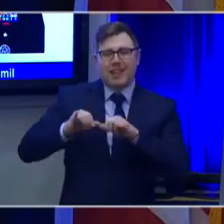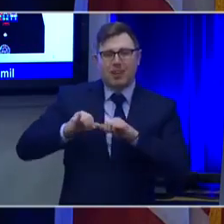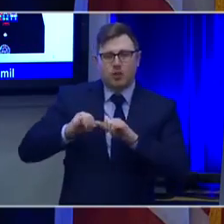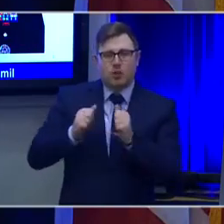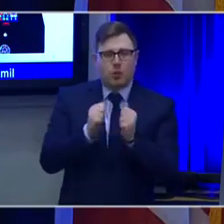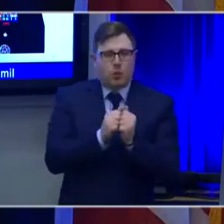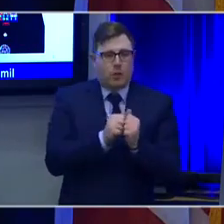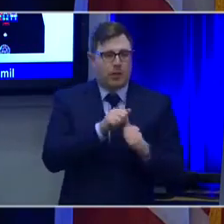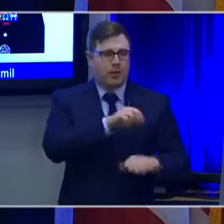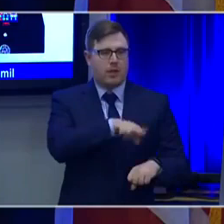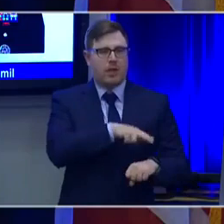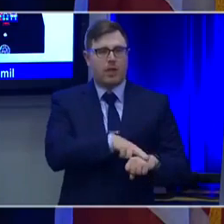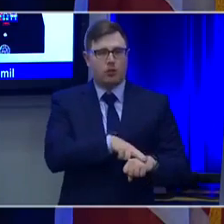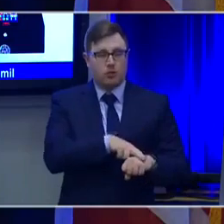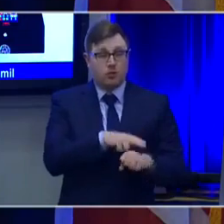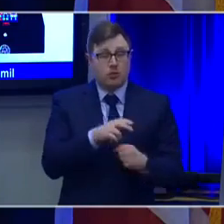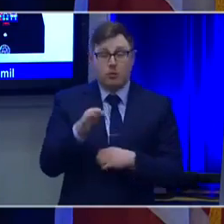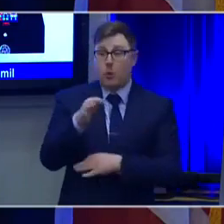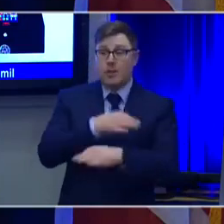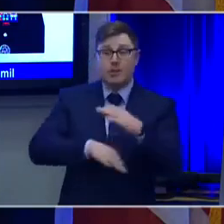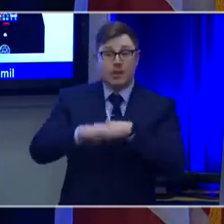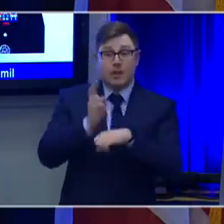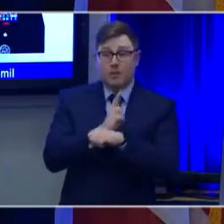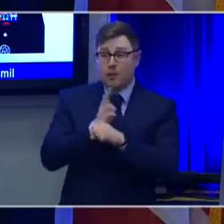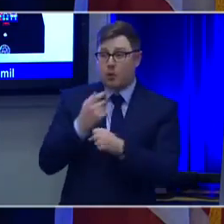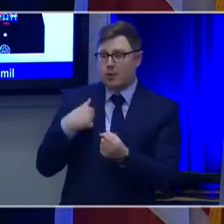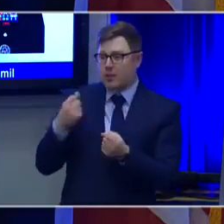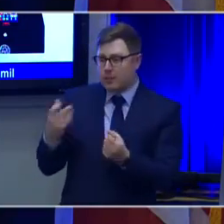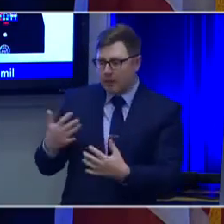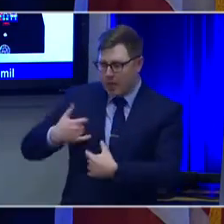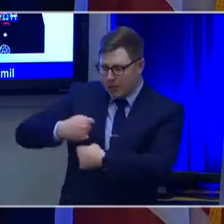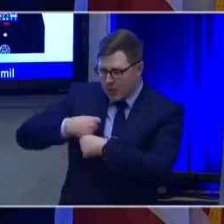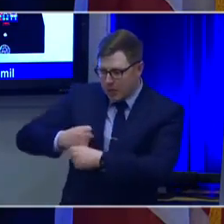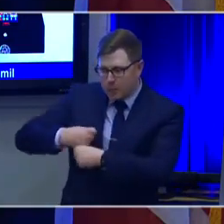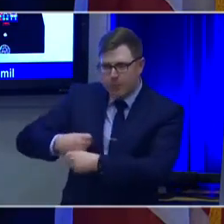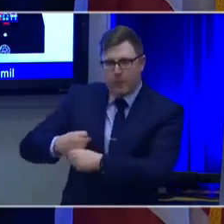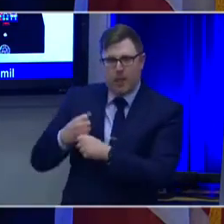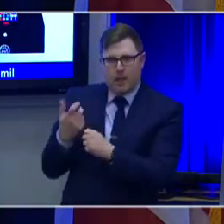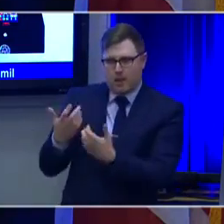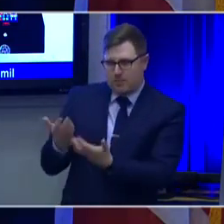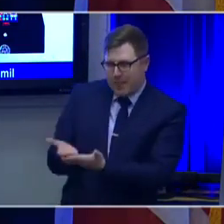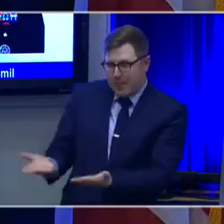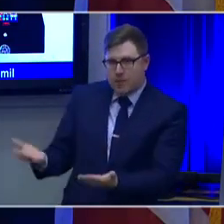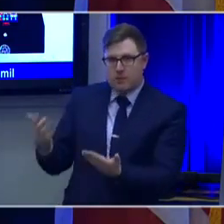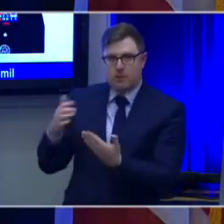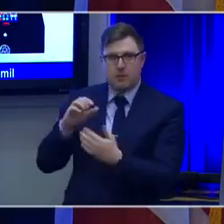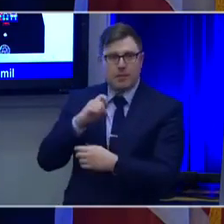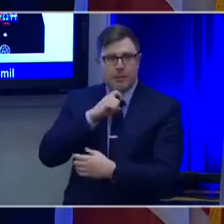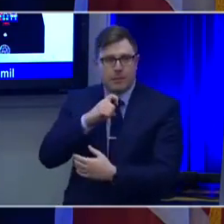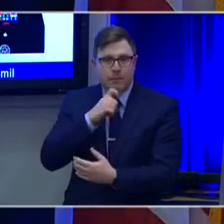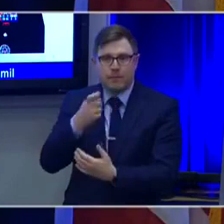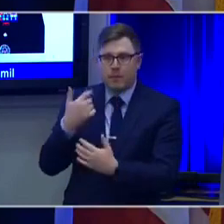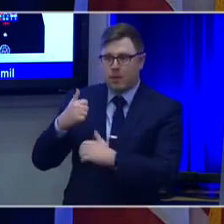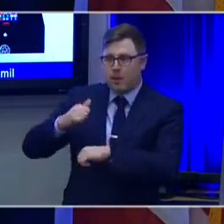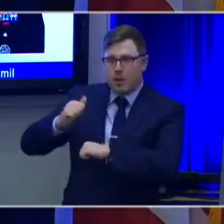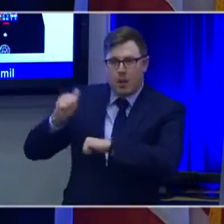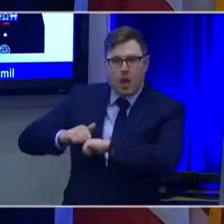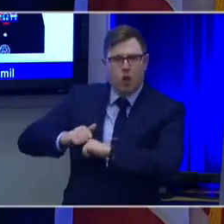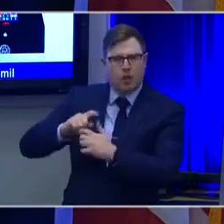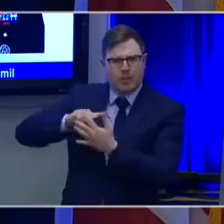higher seawalls or more concrete and steel, this is using the natural engineering processes